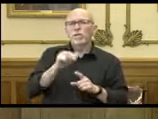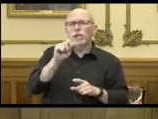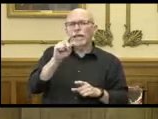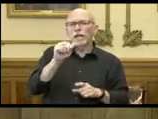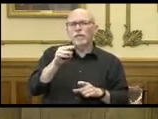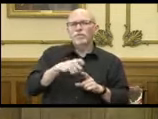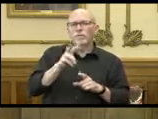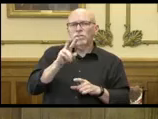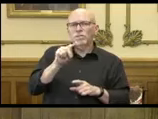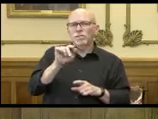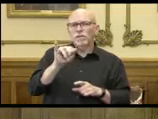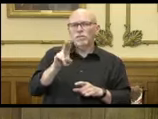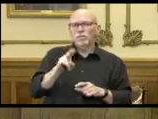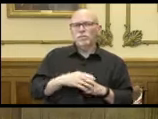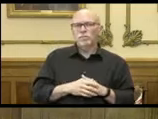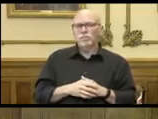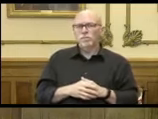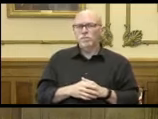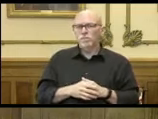WTIU.